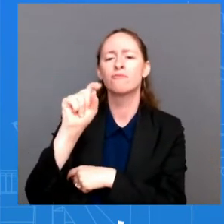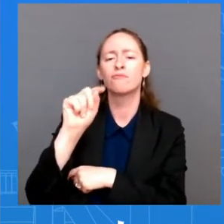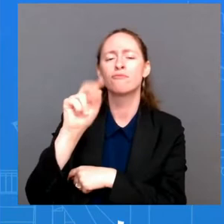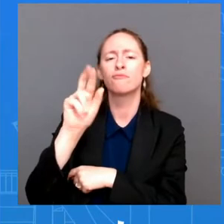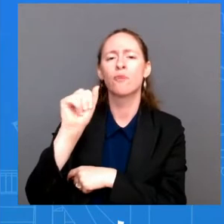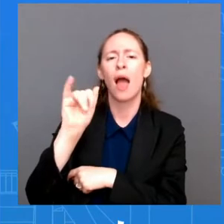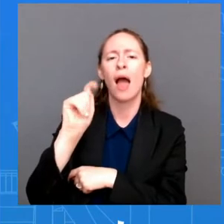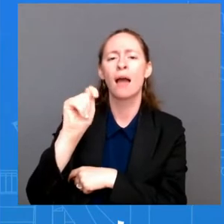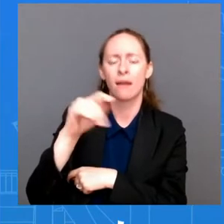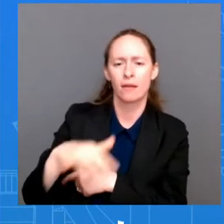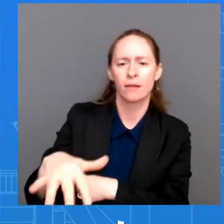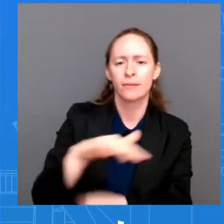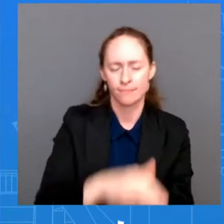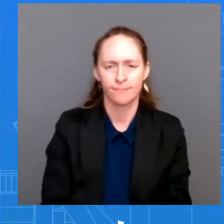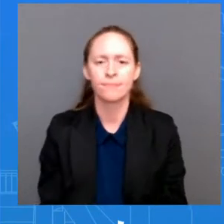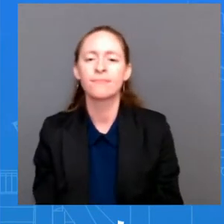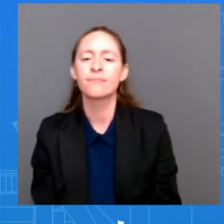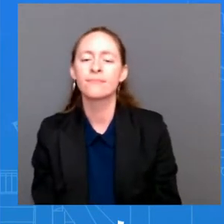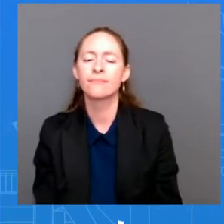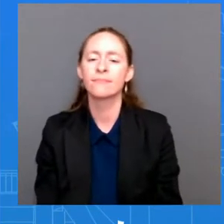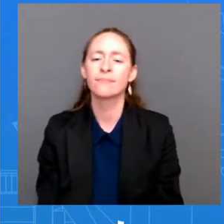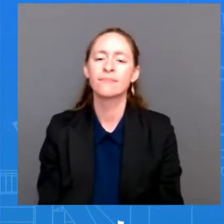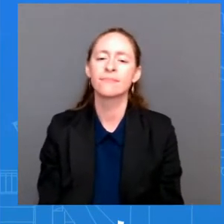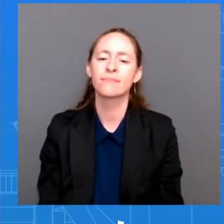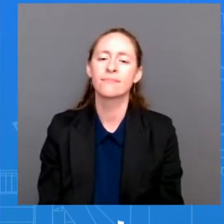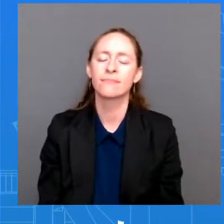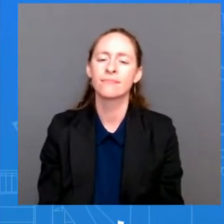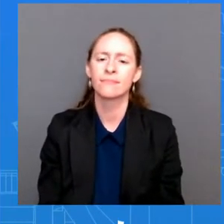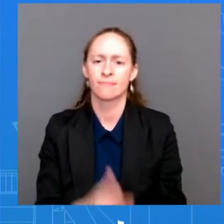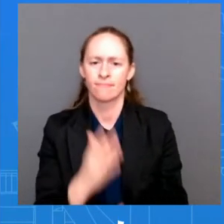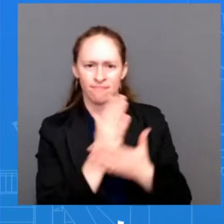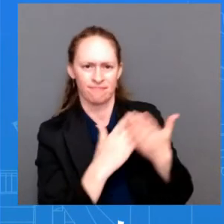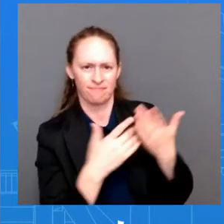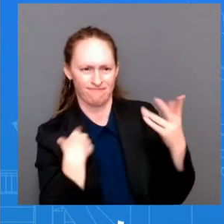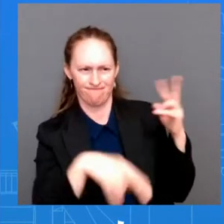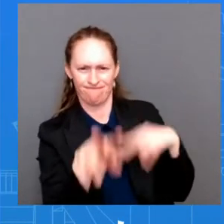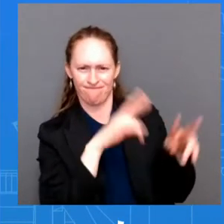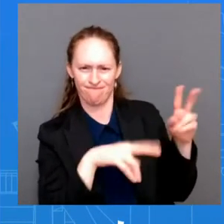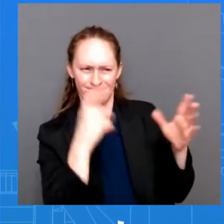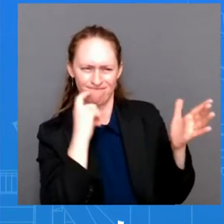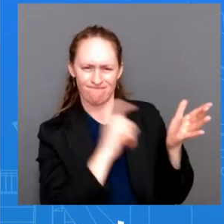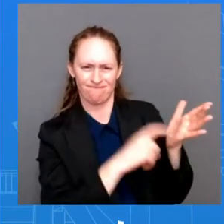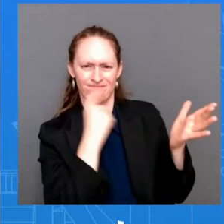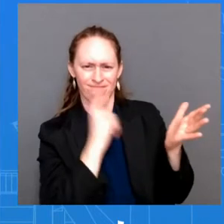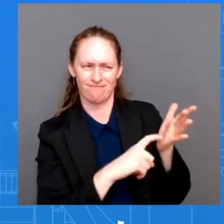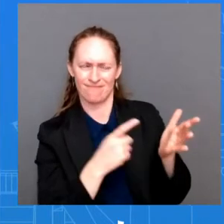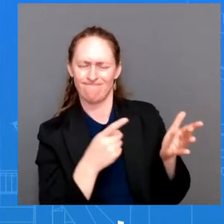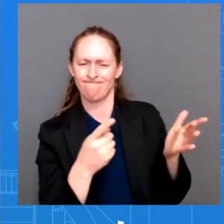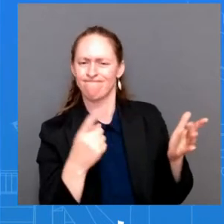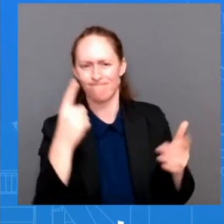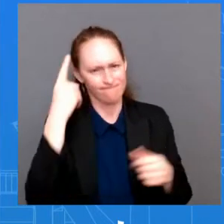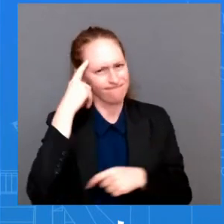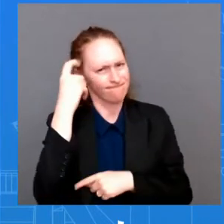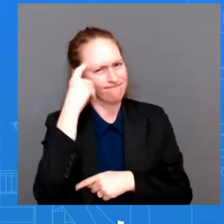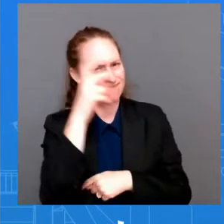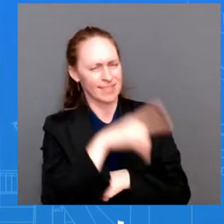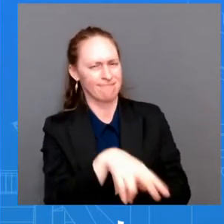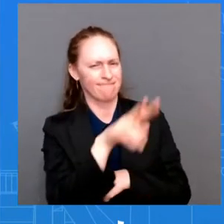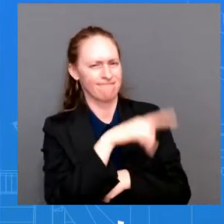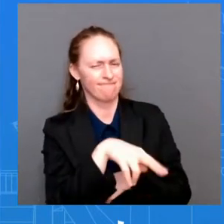concerning trend lines that we've seen in recent years, but some could be of a different scope and scale.